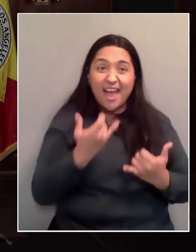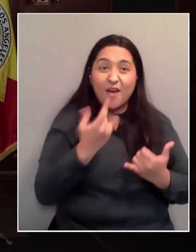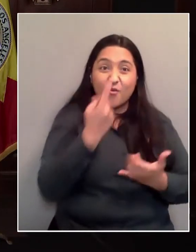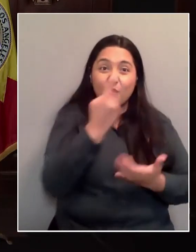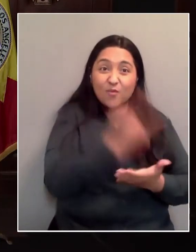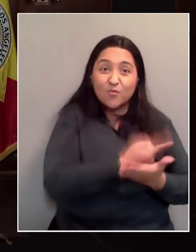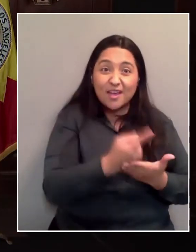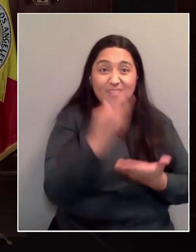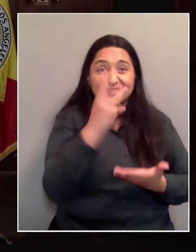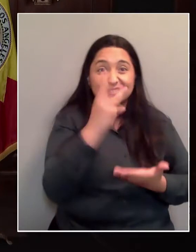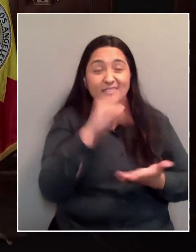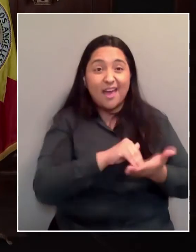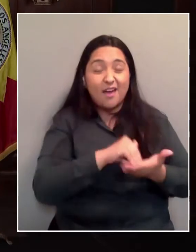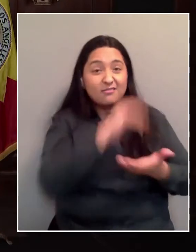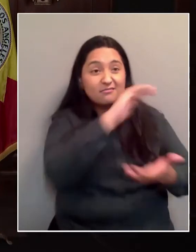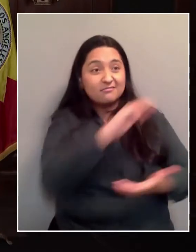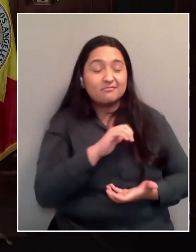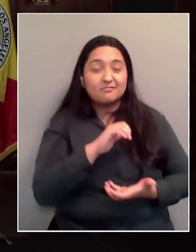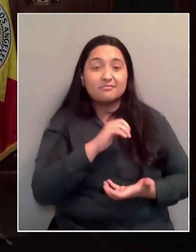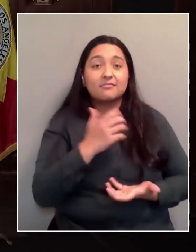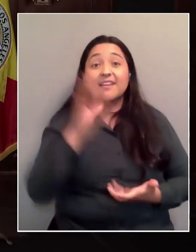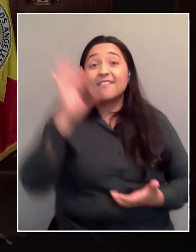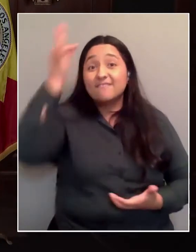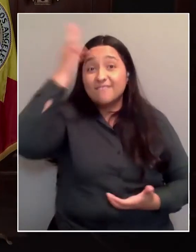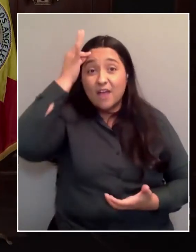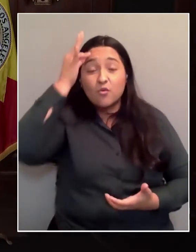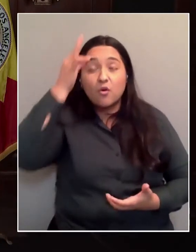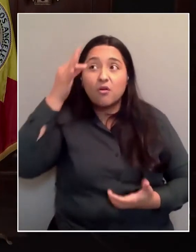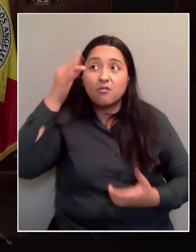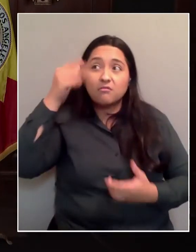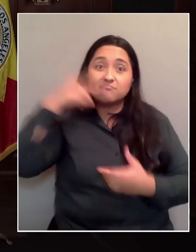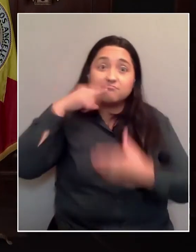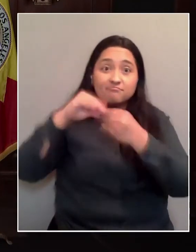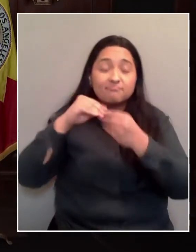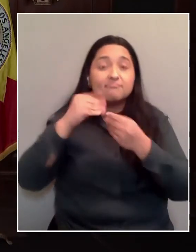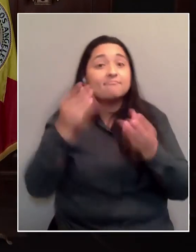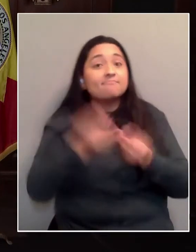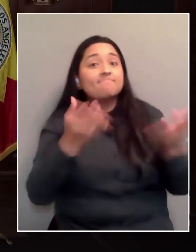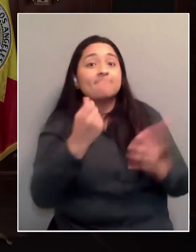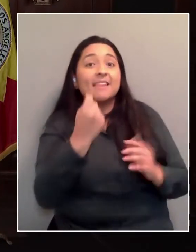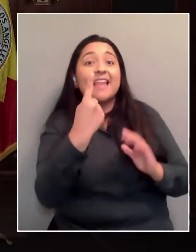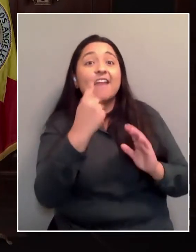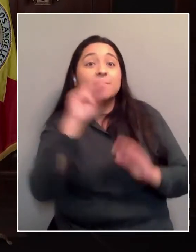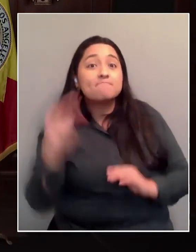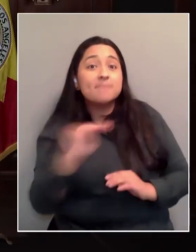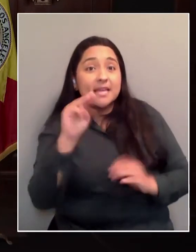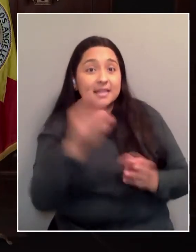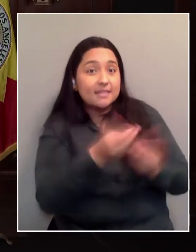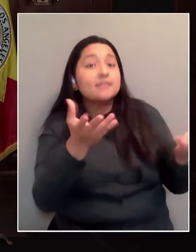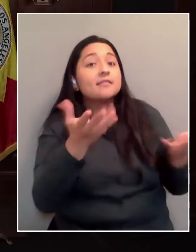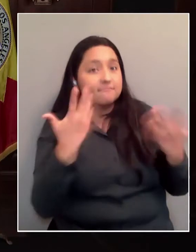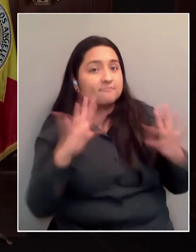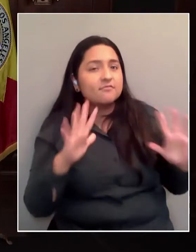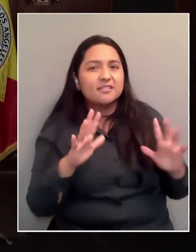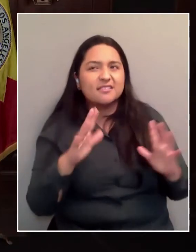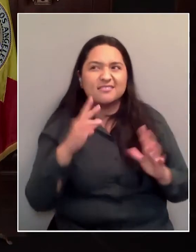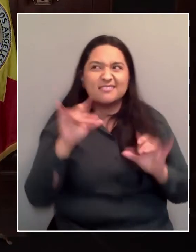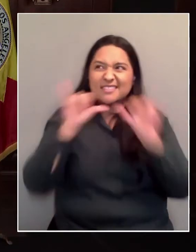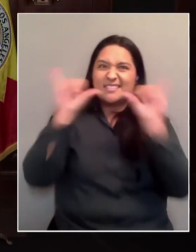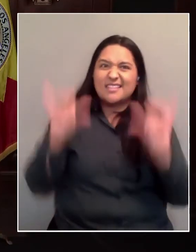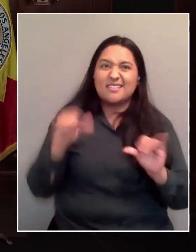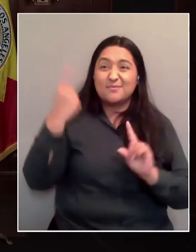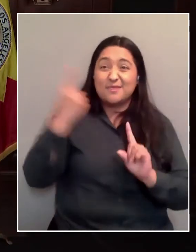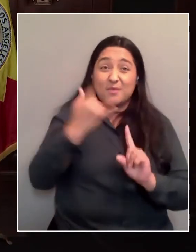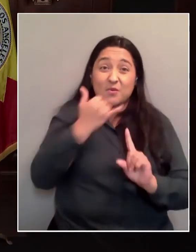government's saying 11 million doses are going out there. There's something screwed up in the system. And I'm not pointing fingers. I'm here to help, but I